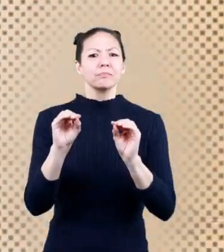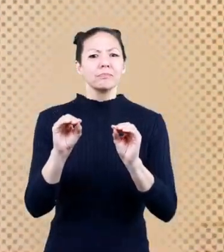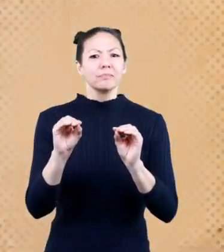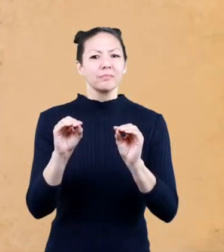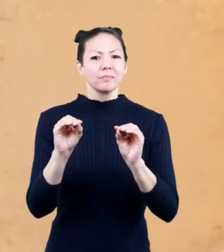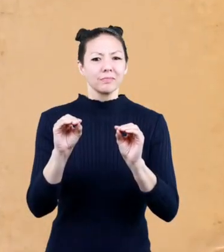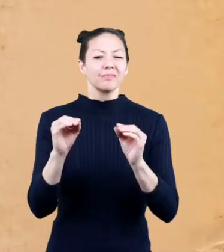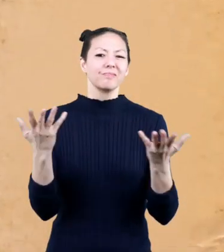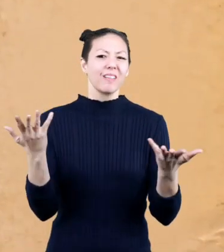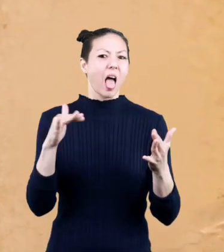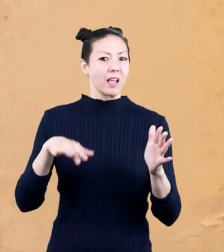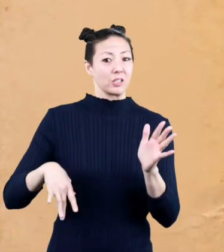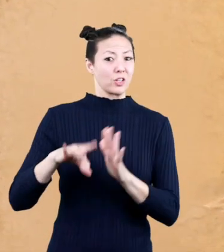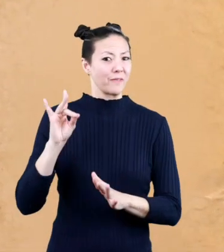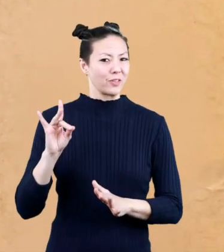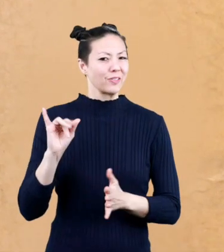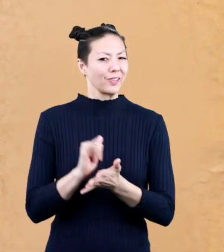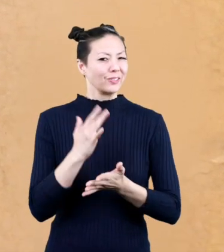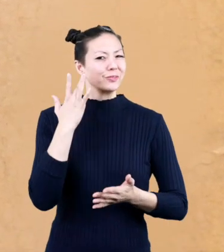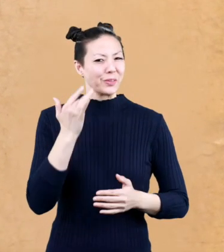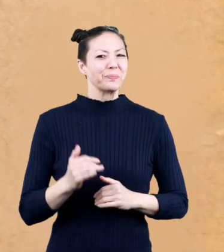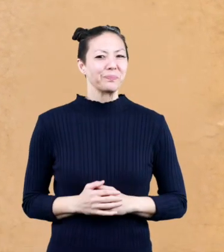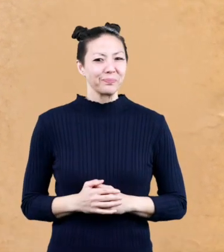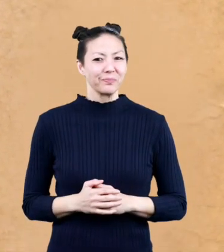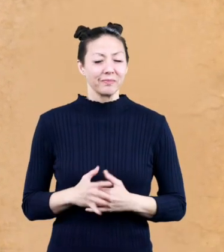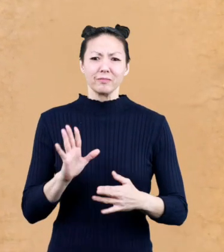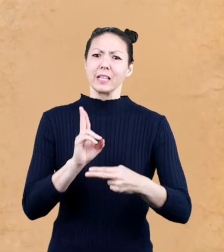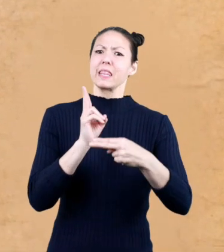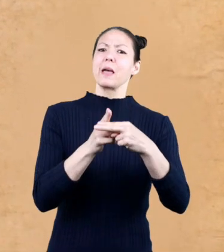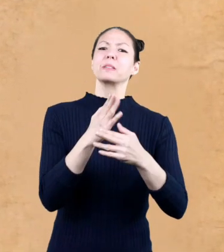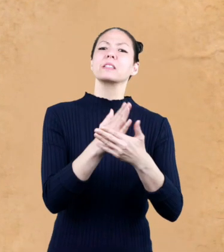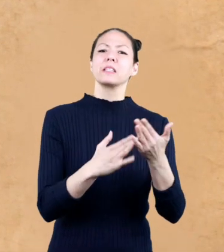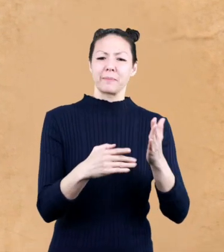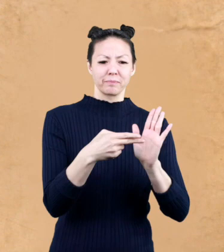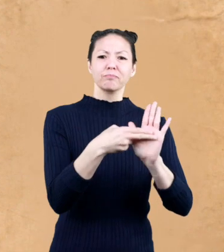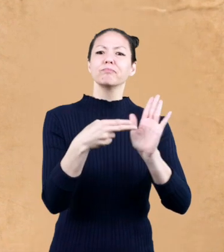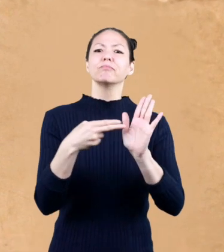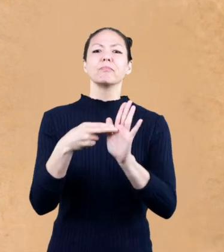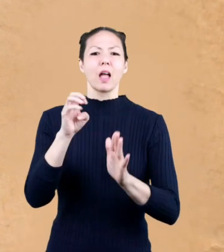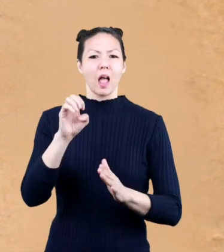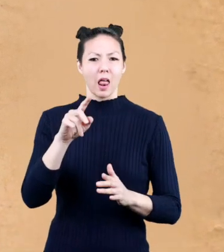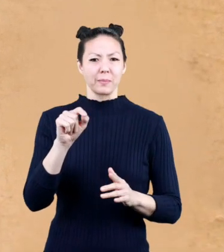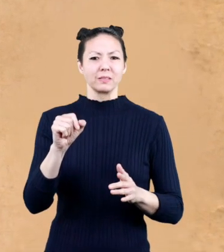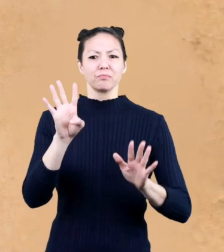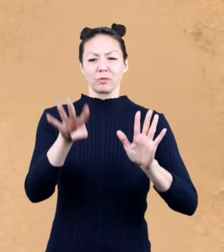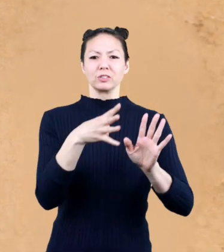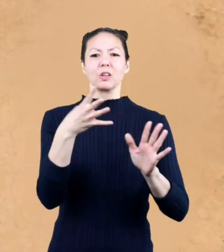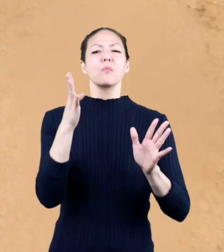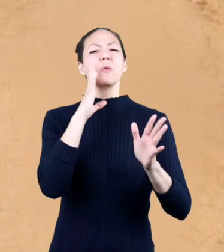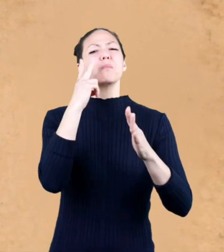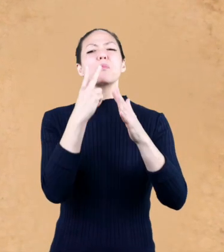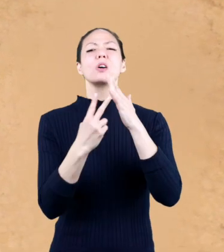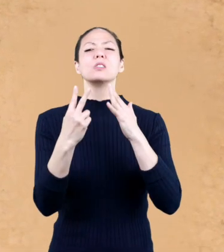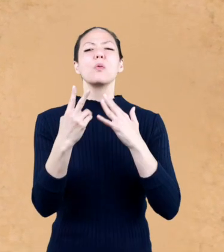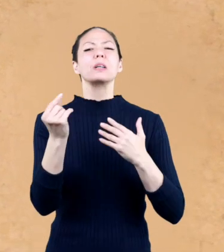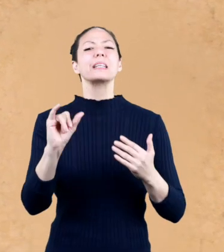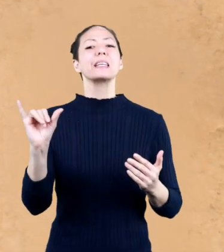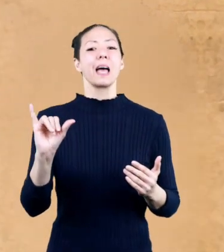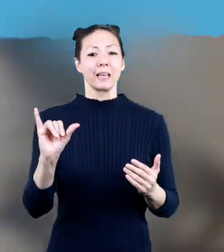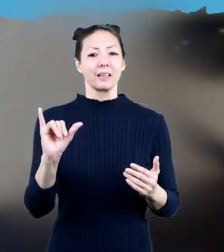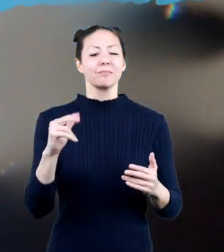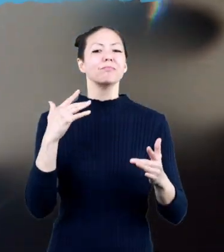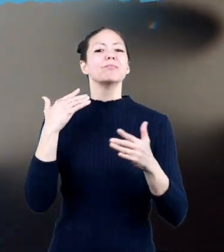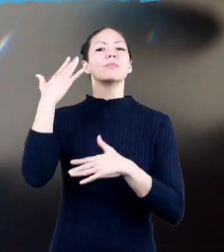be but that had not been discovered yet he even named some of these elements and predicted what they would be like